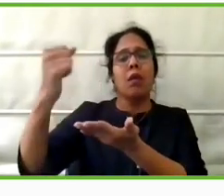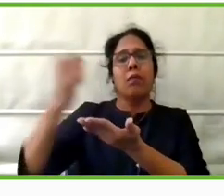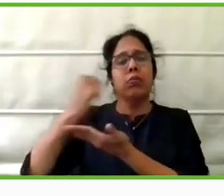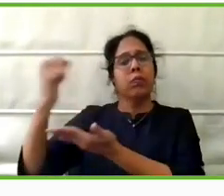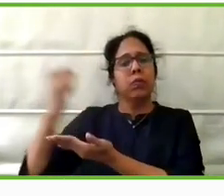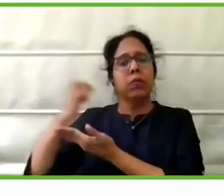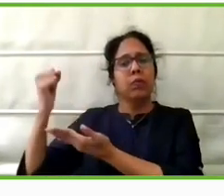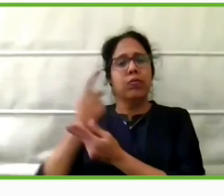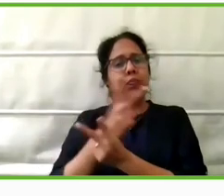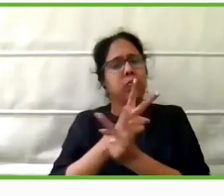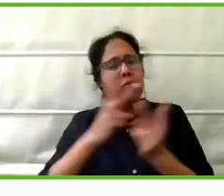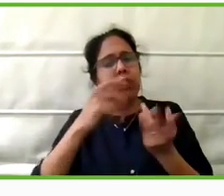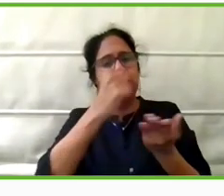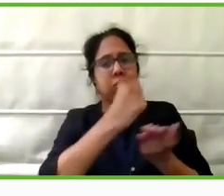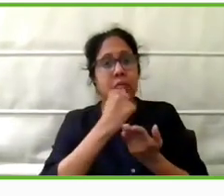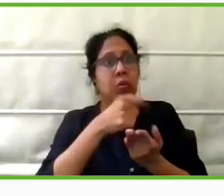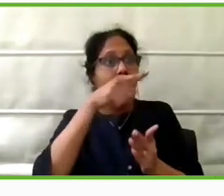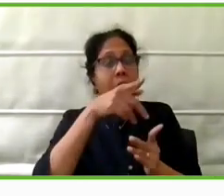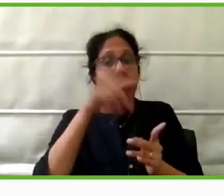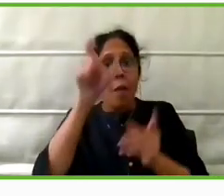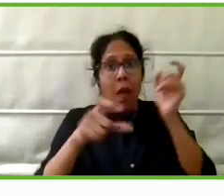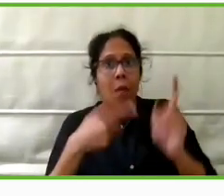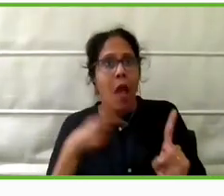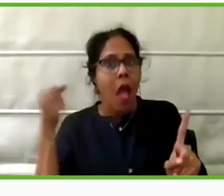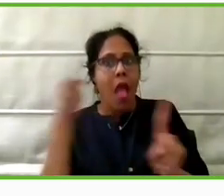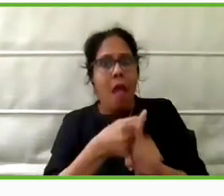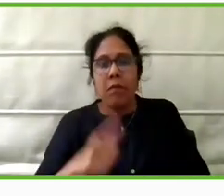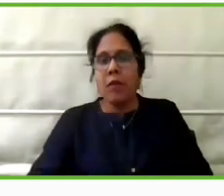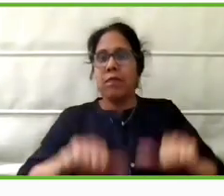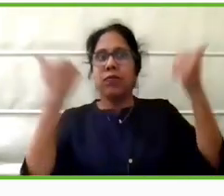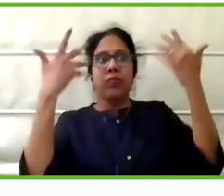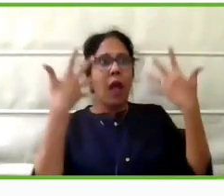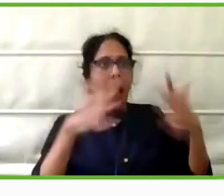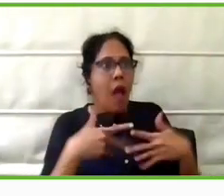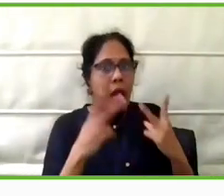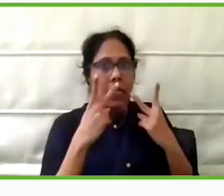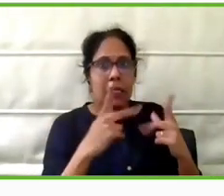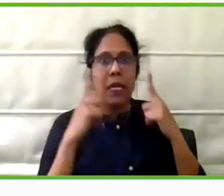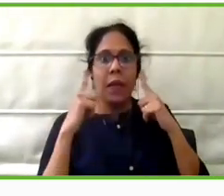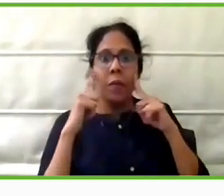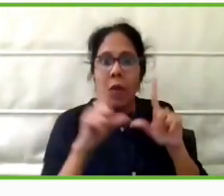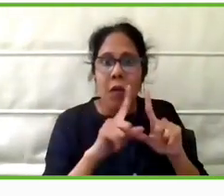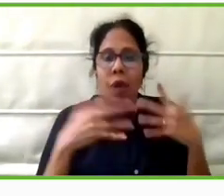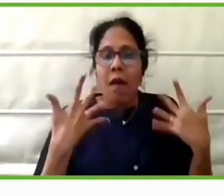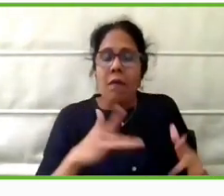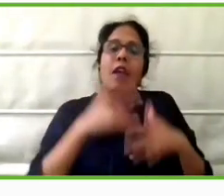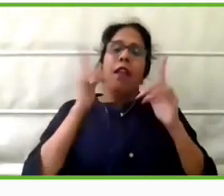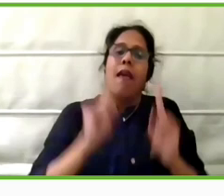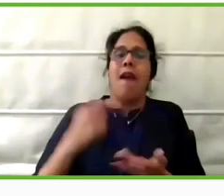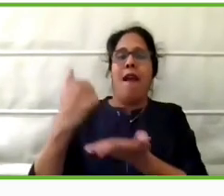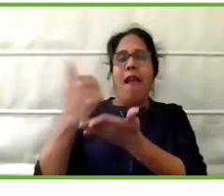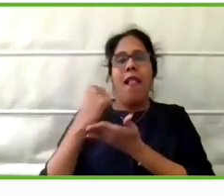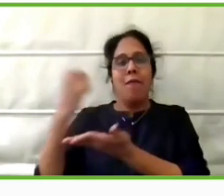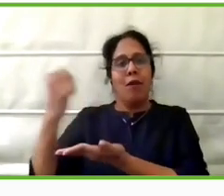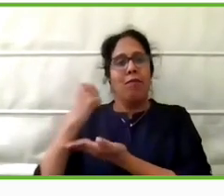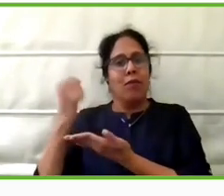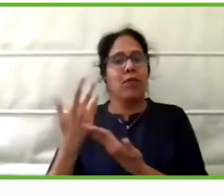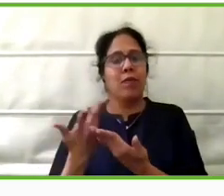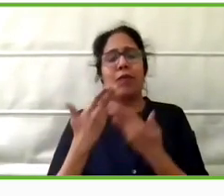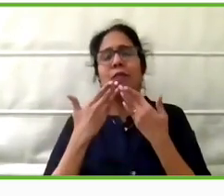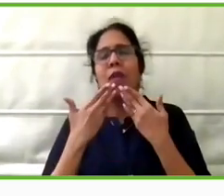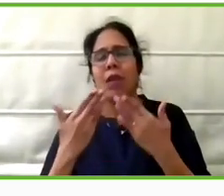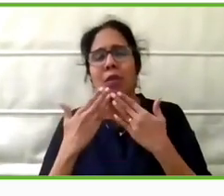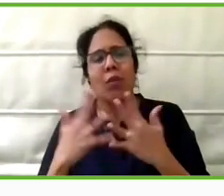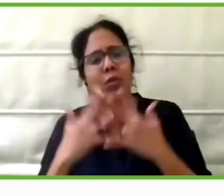for whom the impact has been what mattered. And we are very grateful to all of them for enabling us to